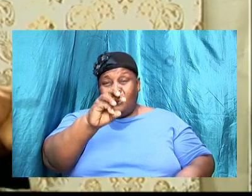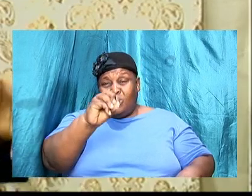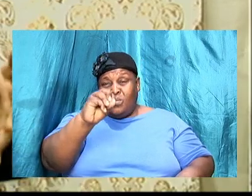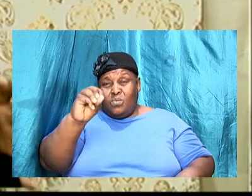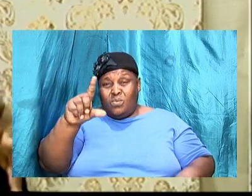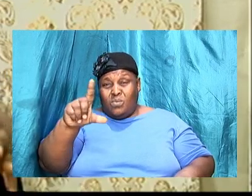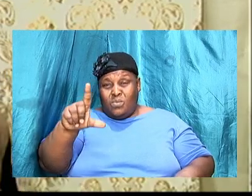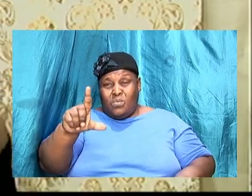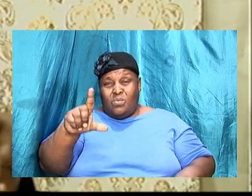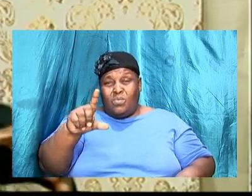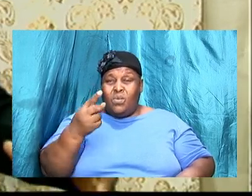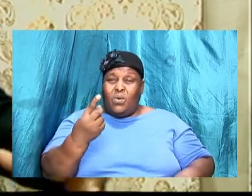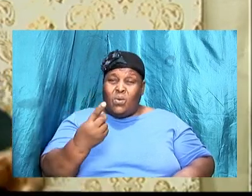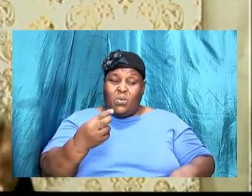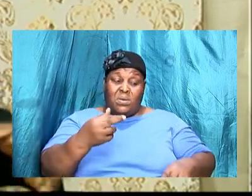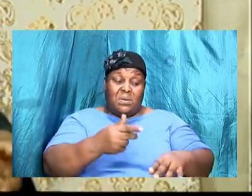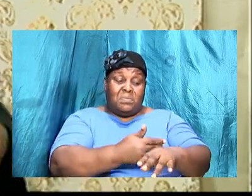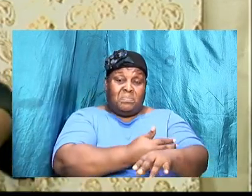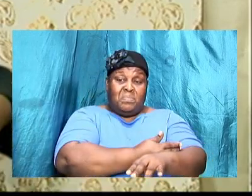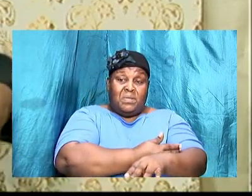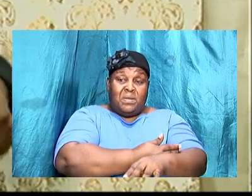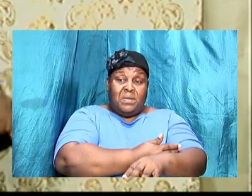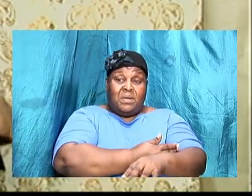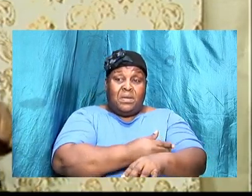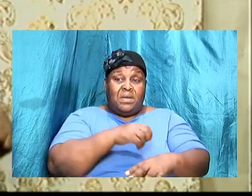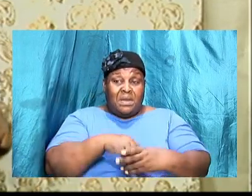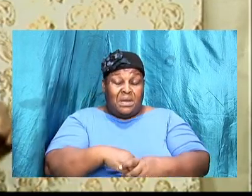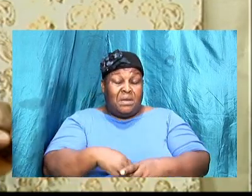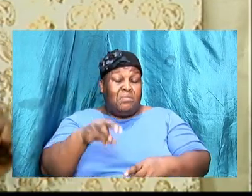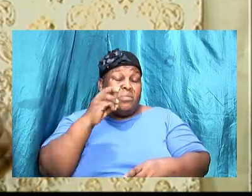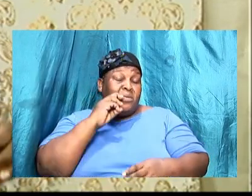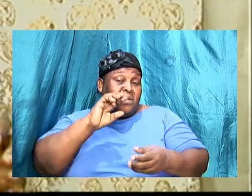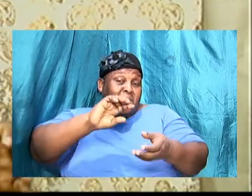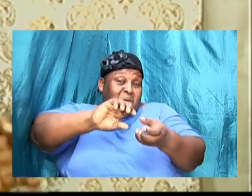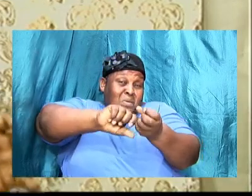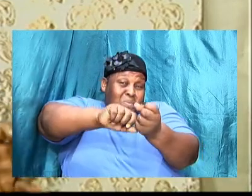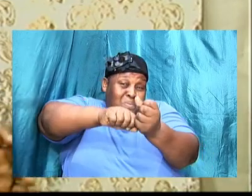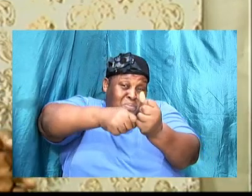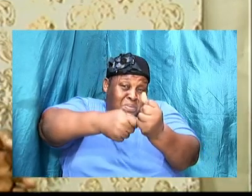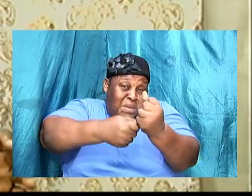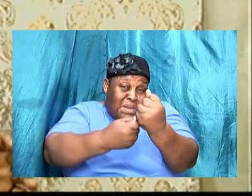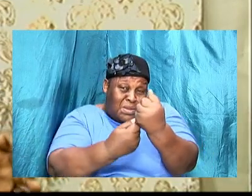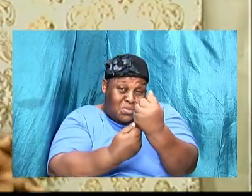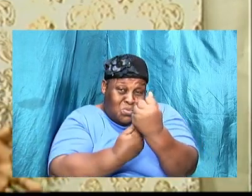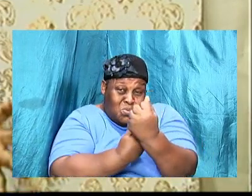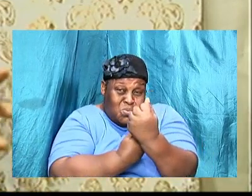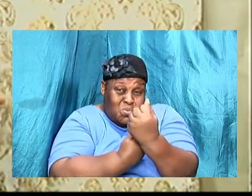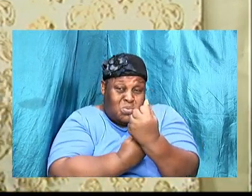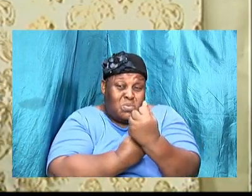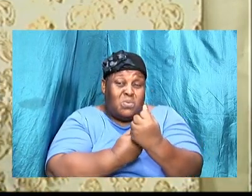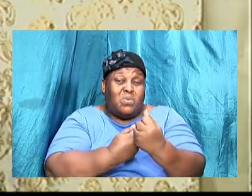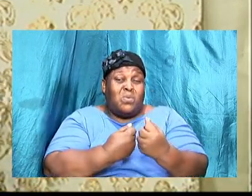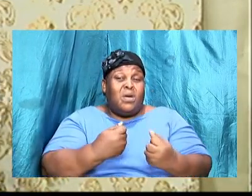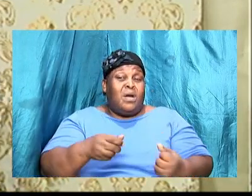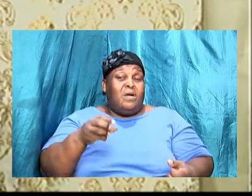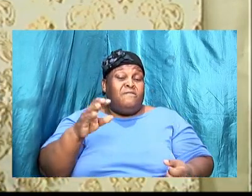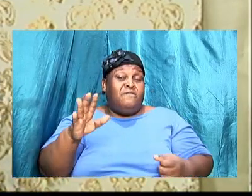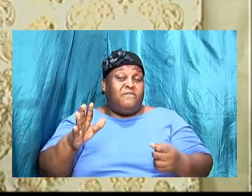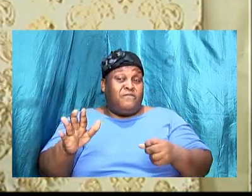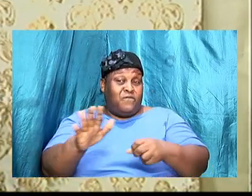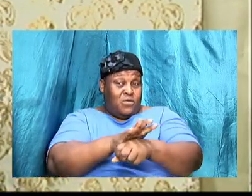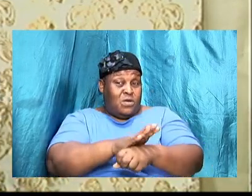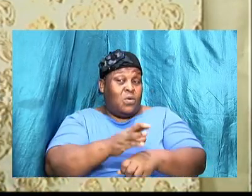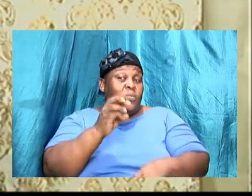and in the morning Gideon gathered the wool together and him wring it out one basin full and then that